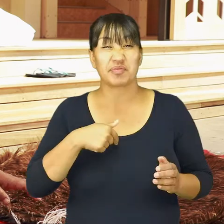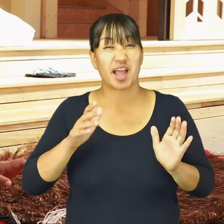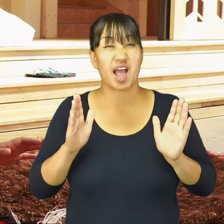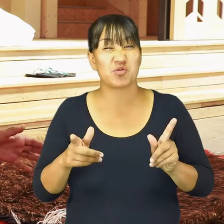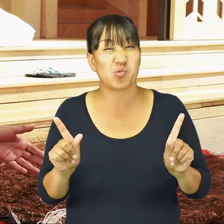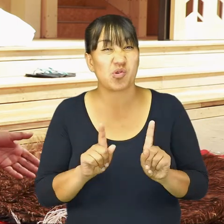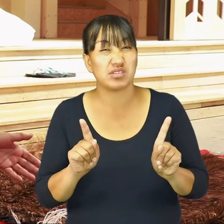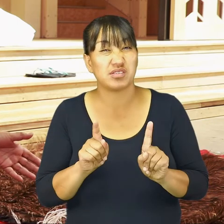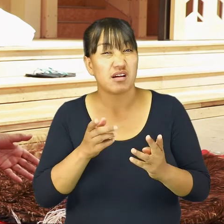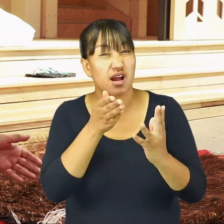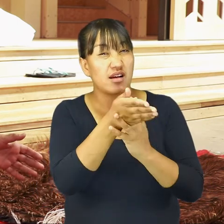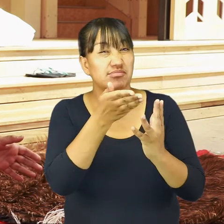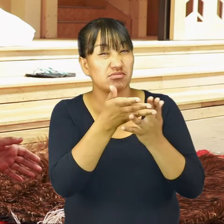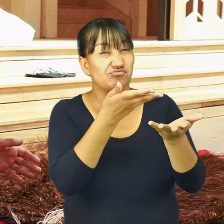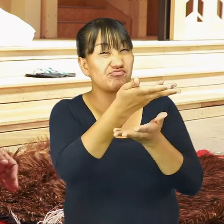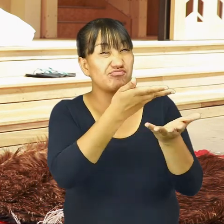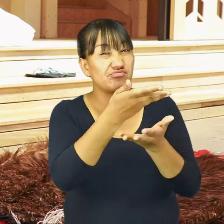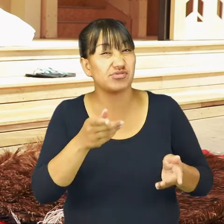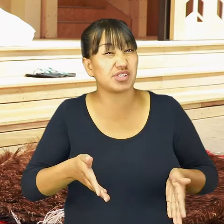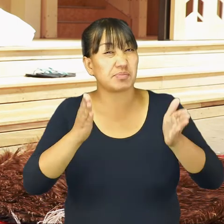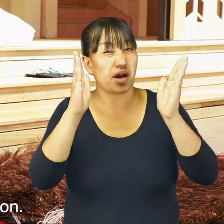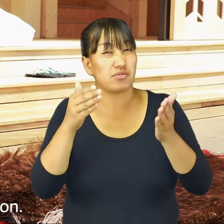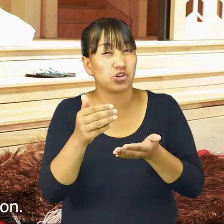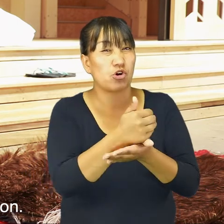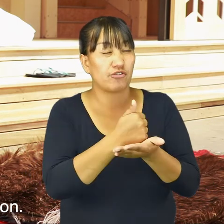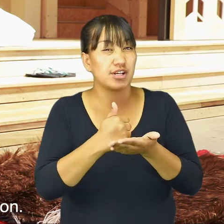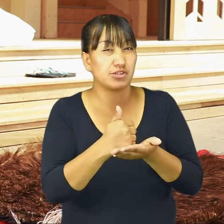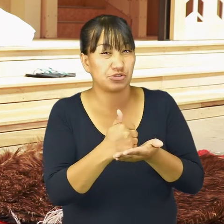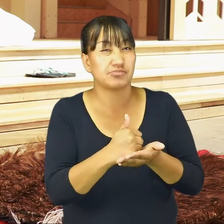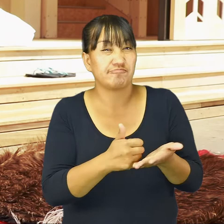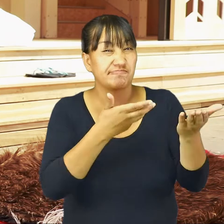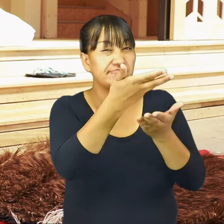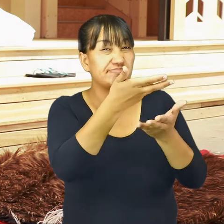We have to have access through the Department of Conservation.